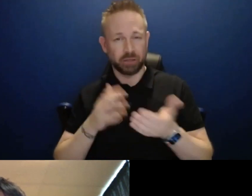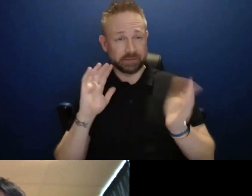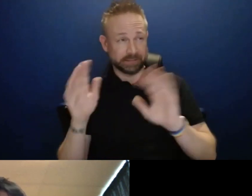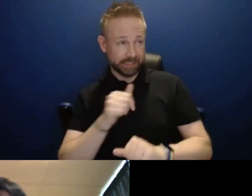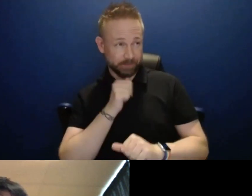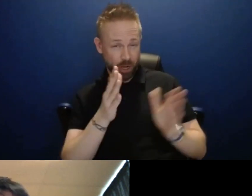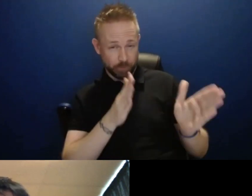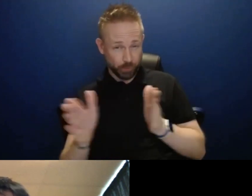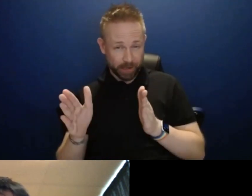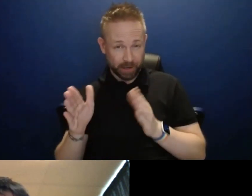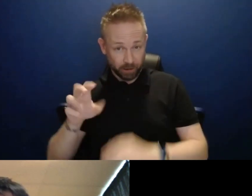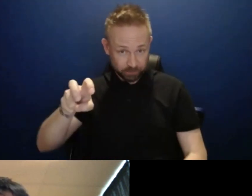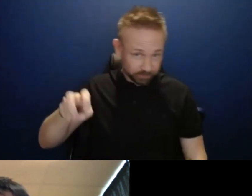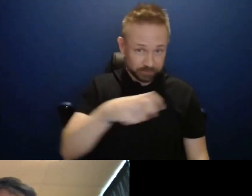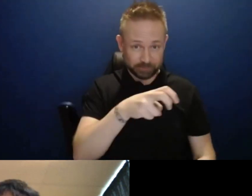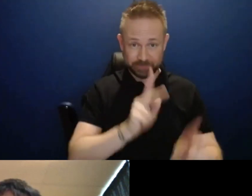Um,